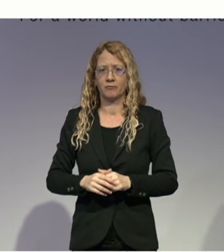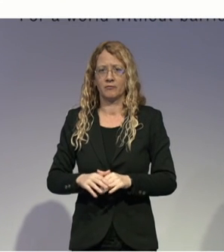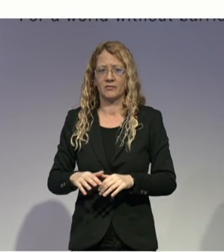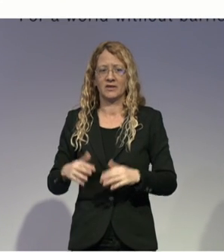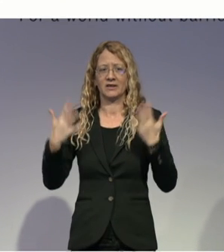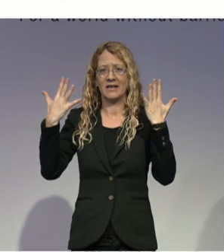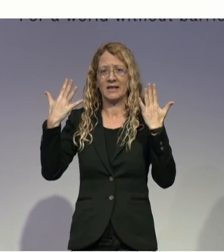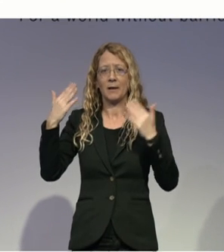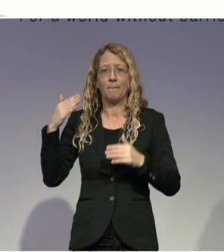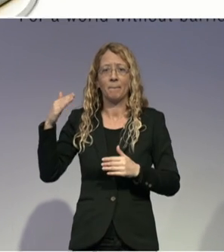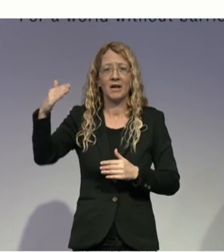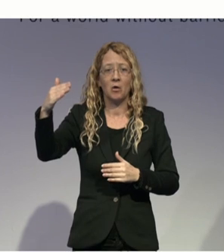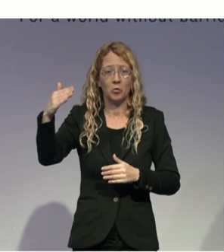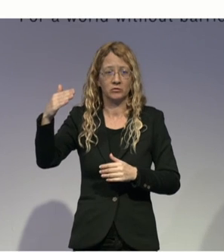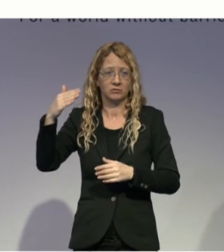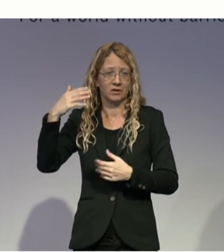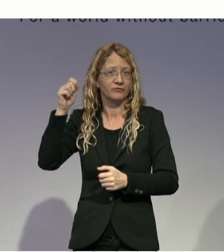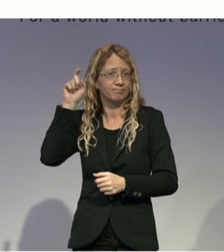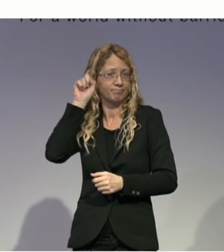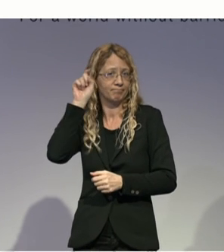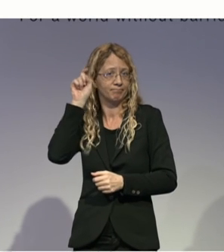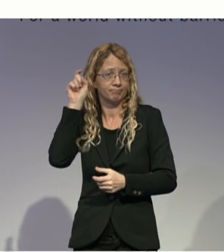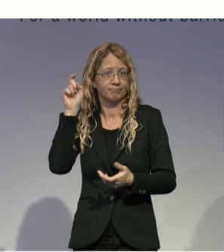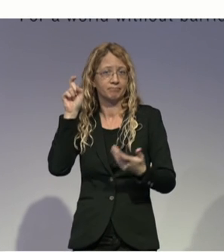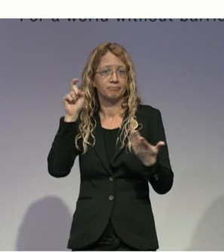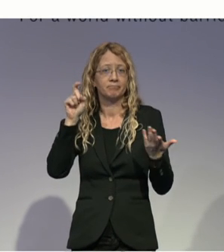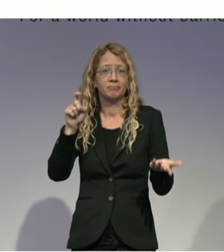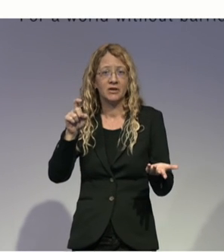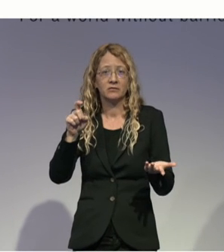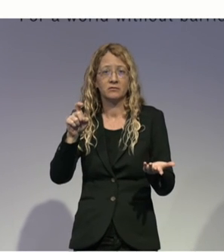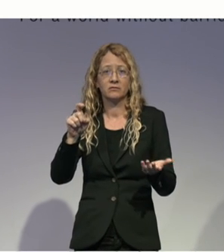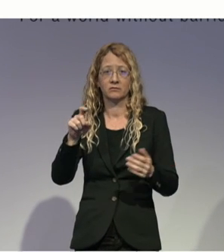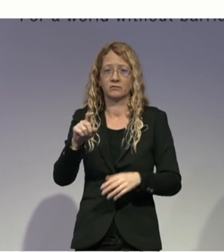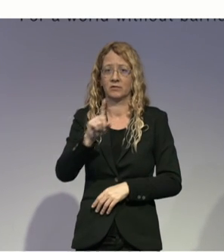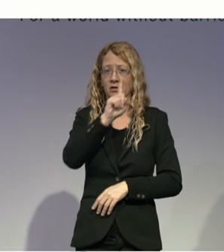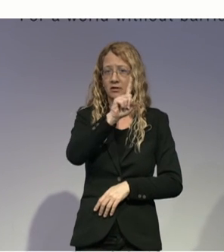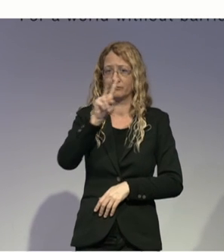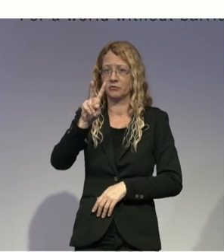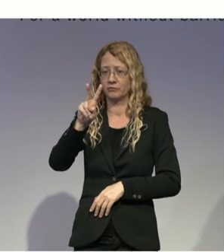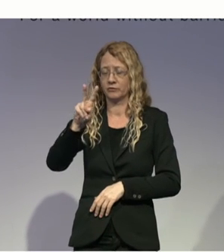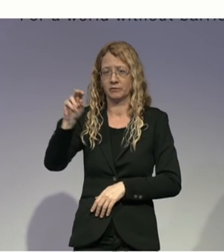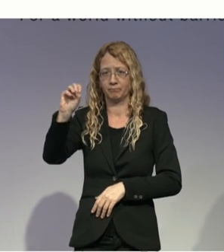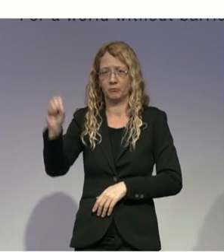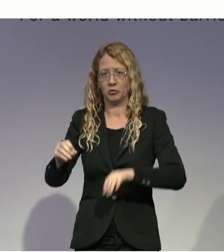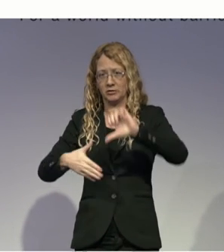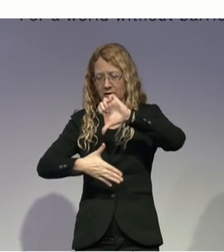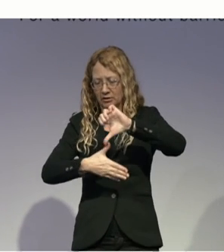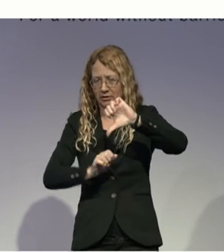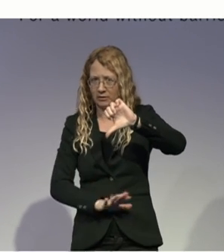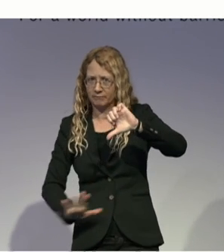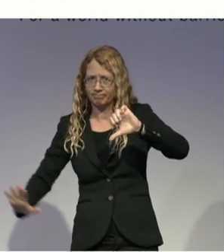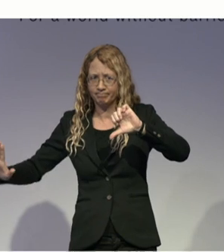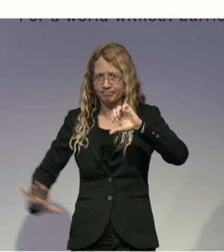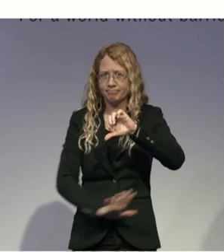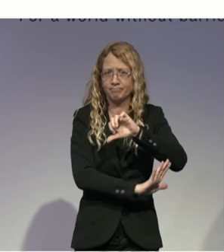Our solution is the solar rechargeable hearing aid. It harnesses the sun's